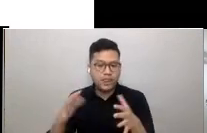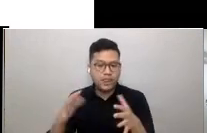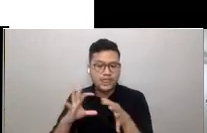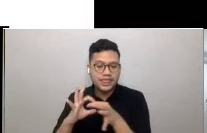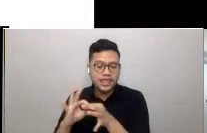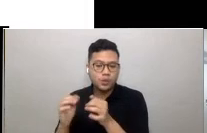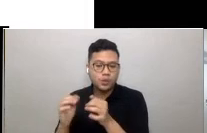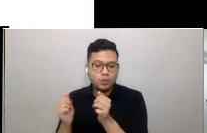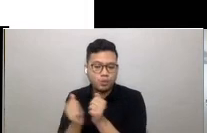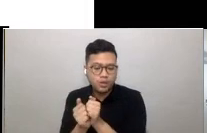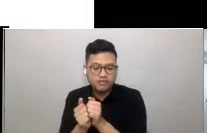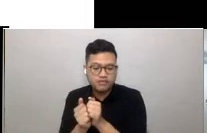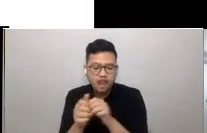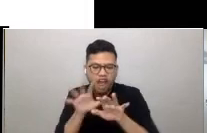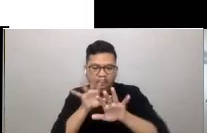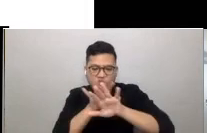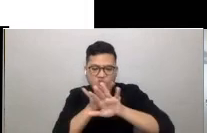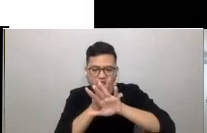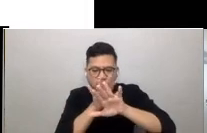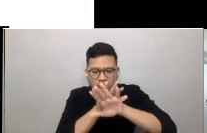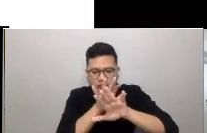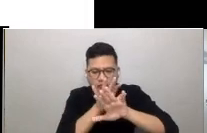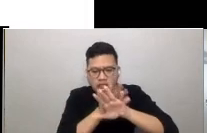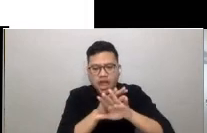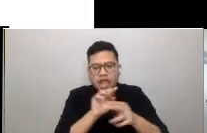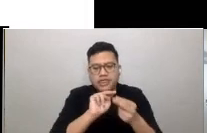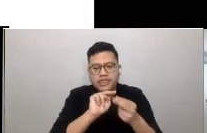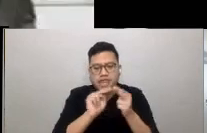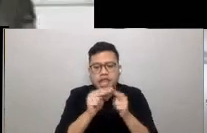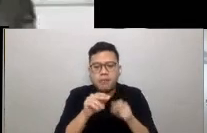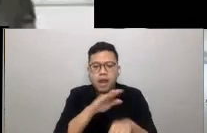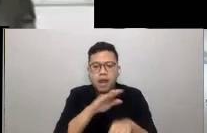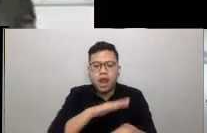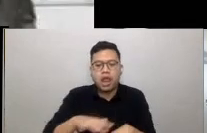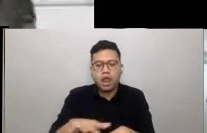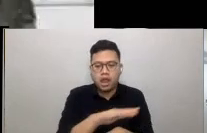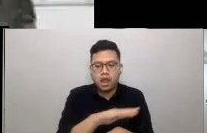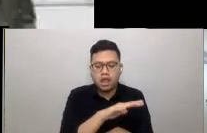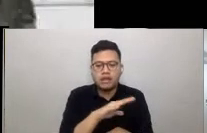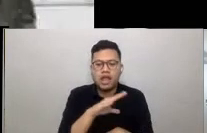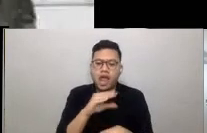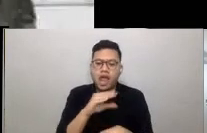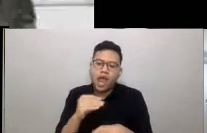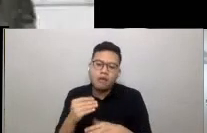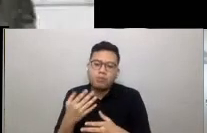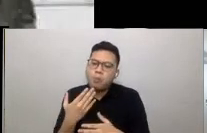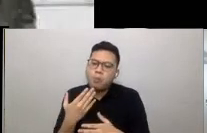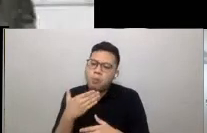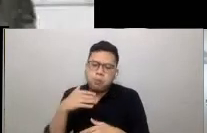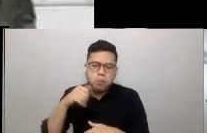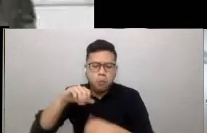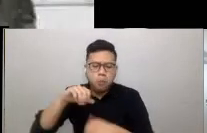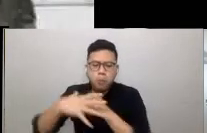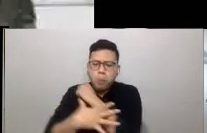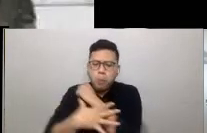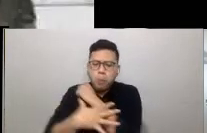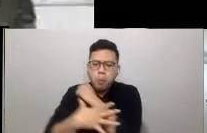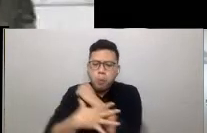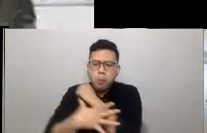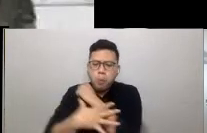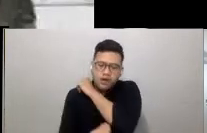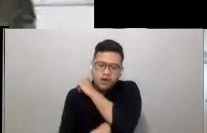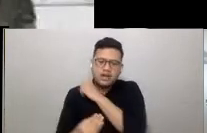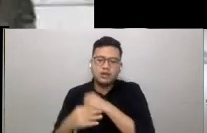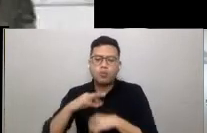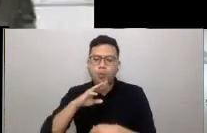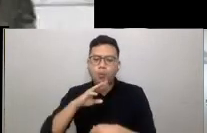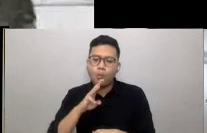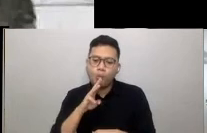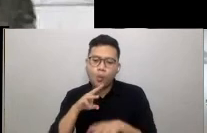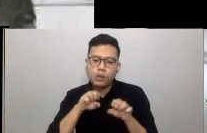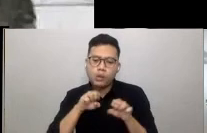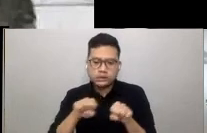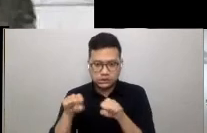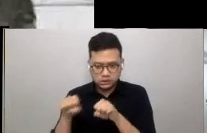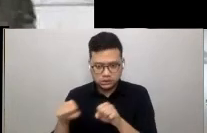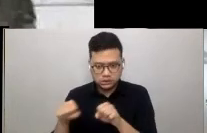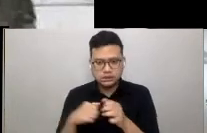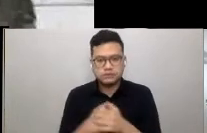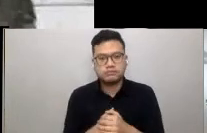neighborhoods and poor nutrition and sanitation. Now this meant that cities responded to the pandemic